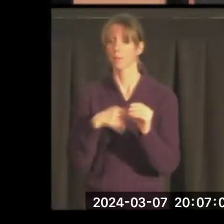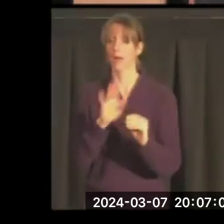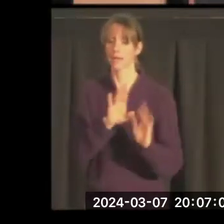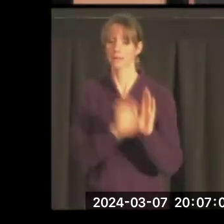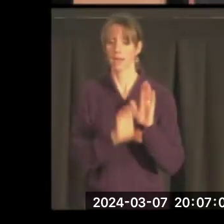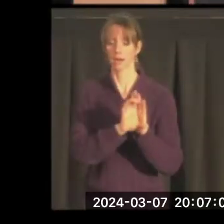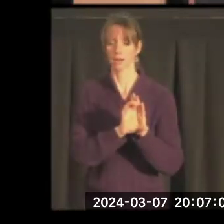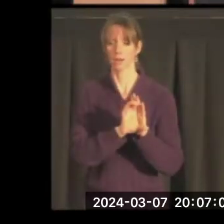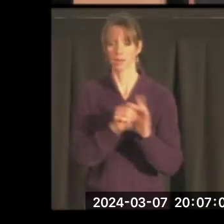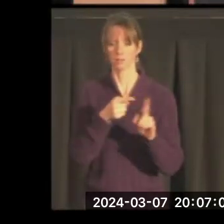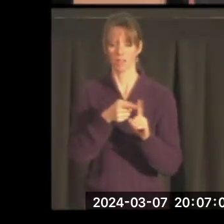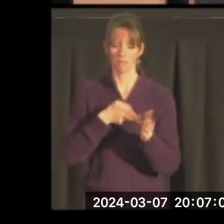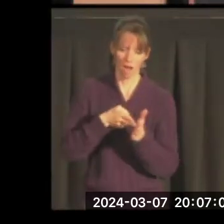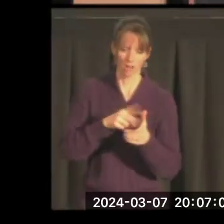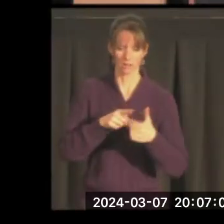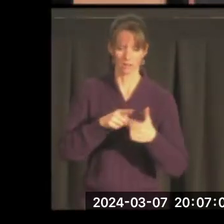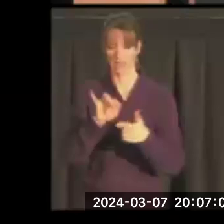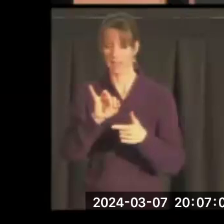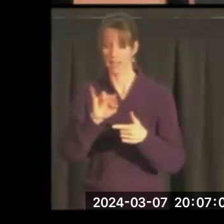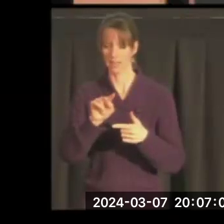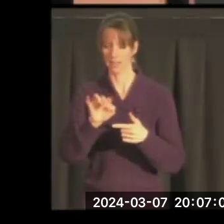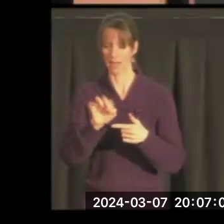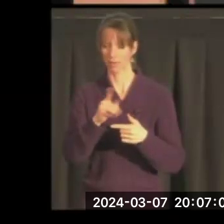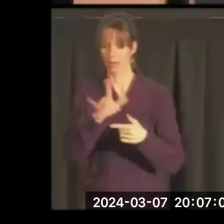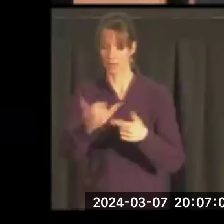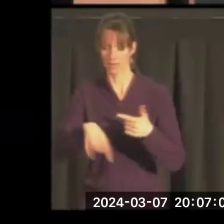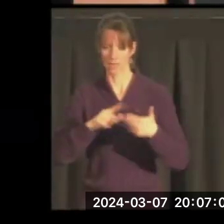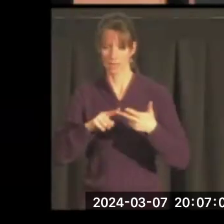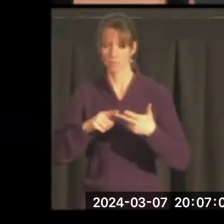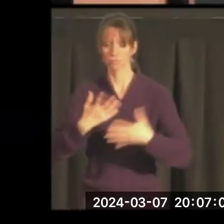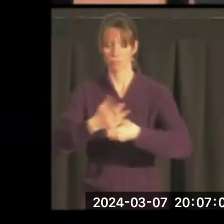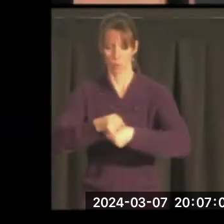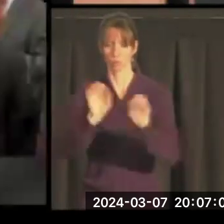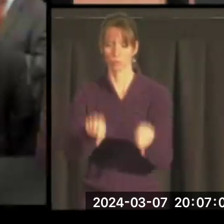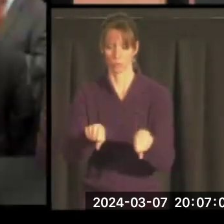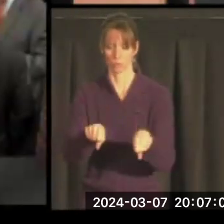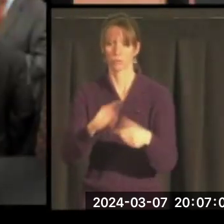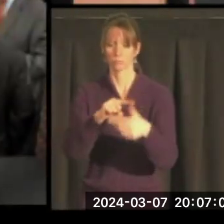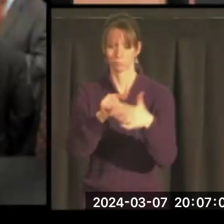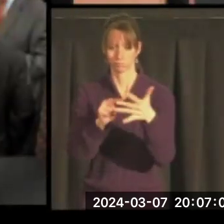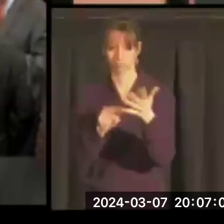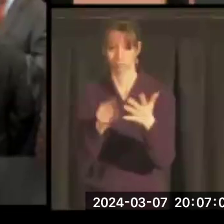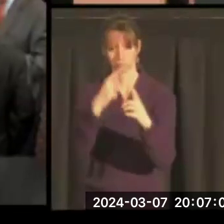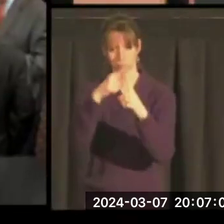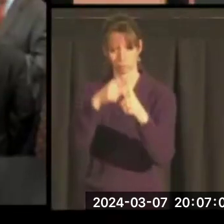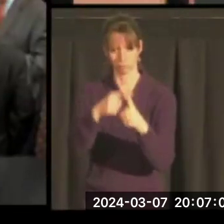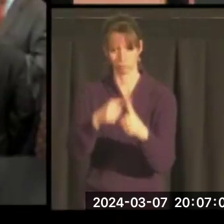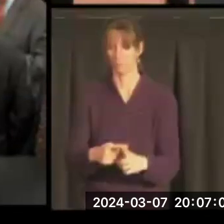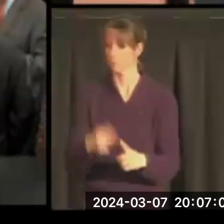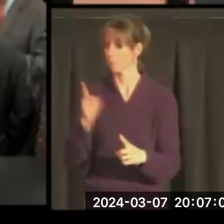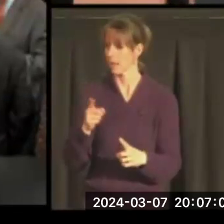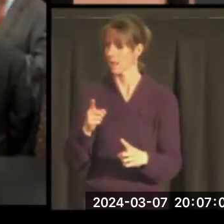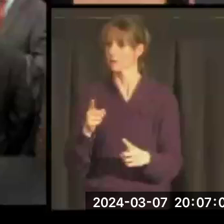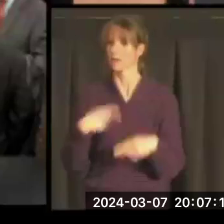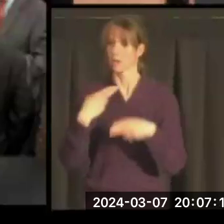A man of honesty, a man of integrity. A man who you could trust. And so this is the background of calling this